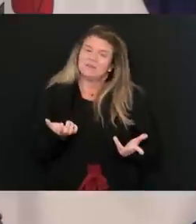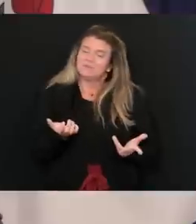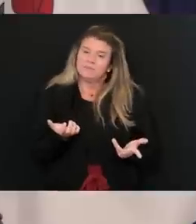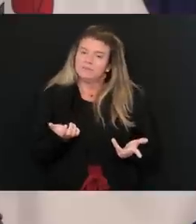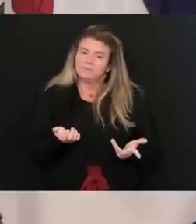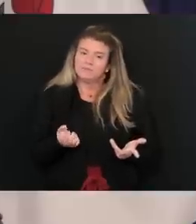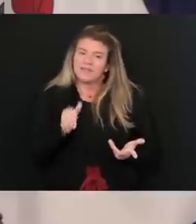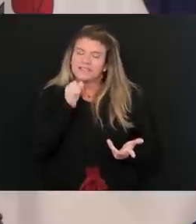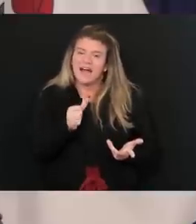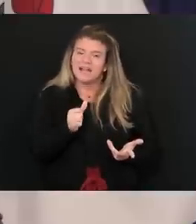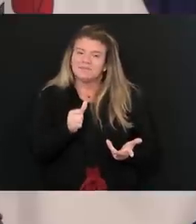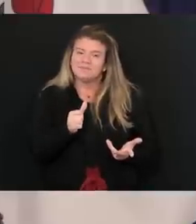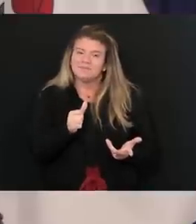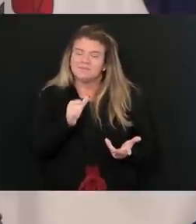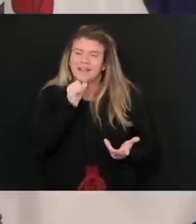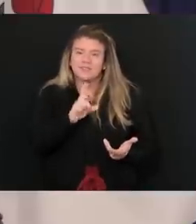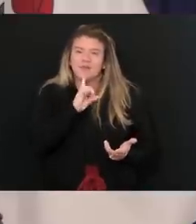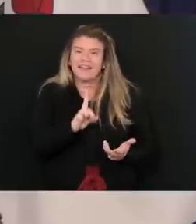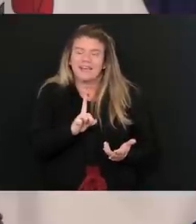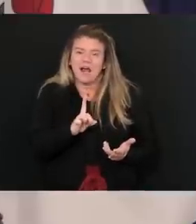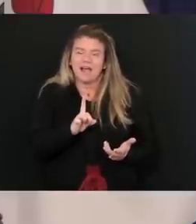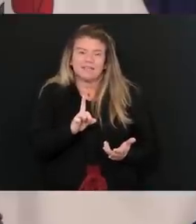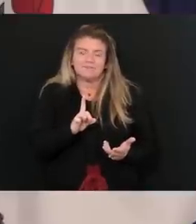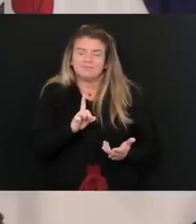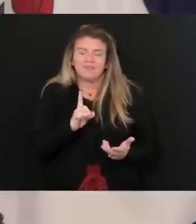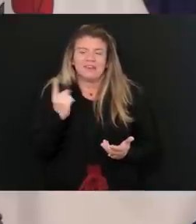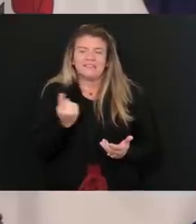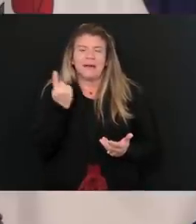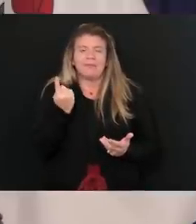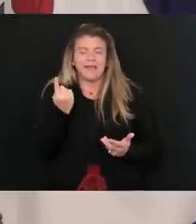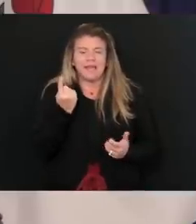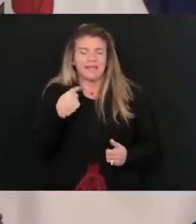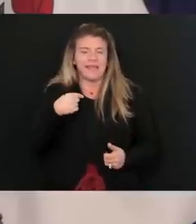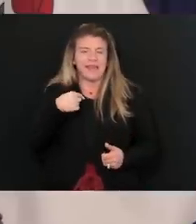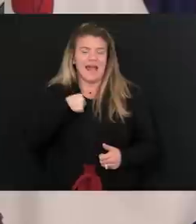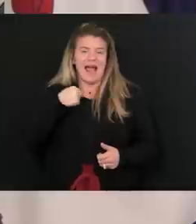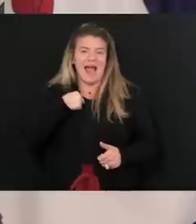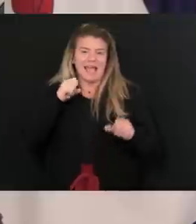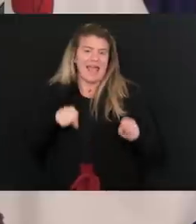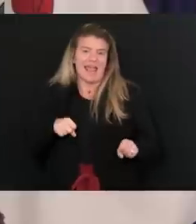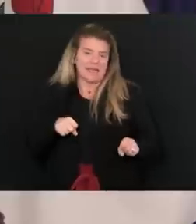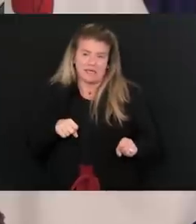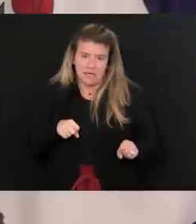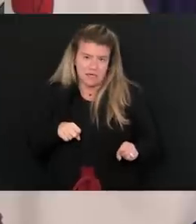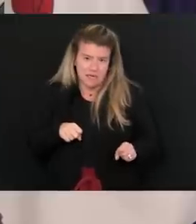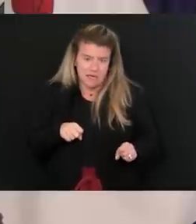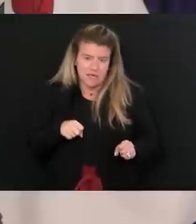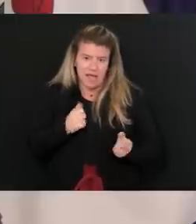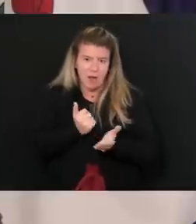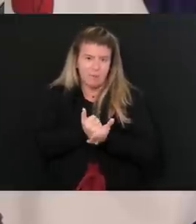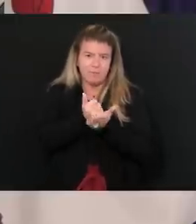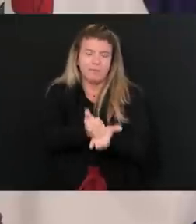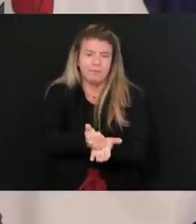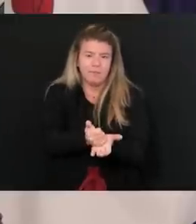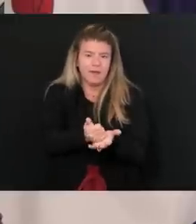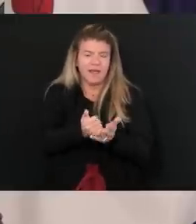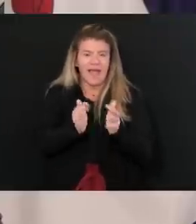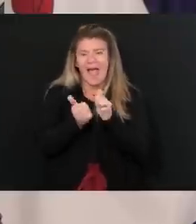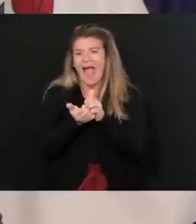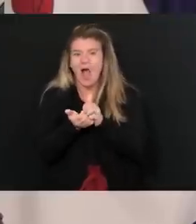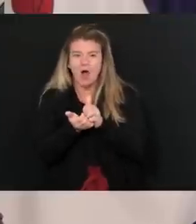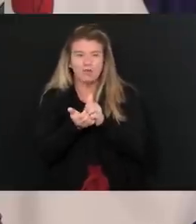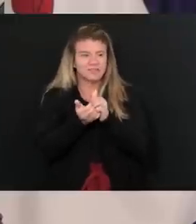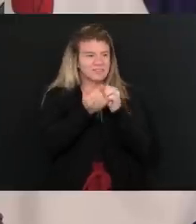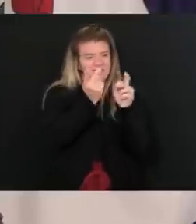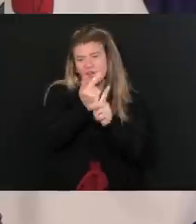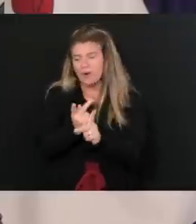a, you know, that's an arena that we, we need to have. I mean, I, I, I can't see where we, we have a